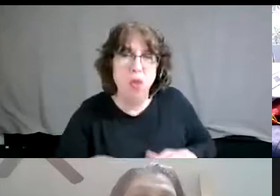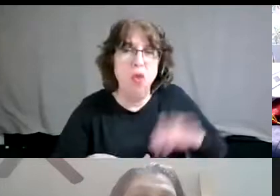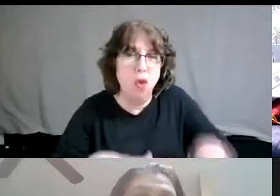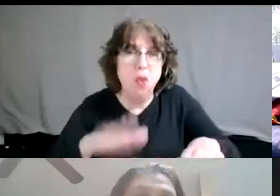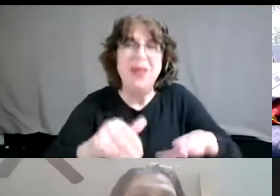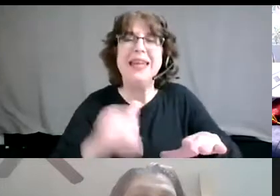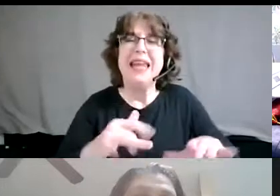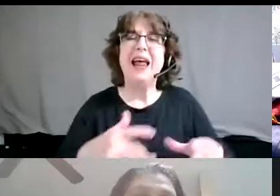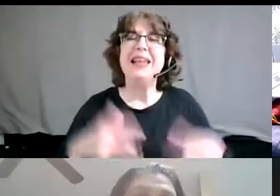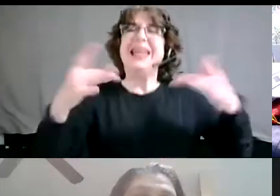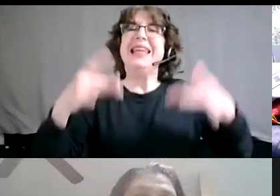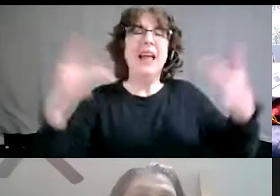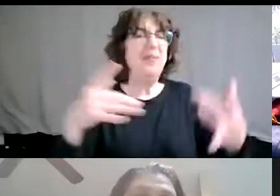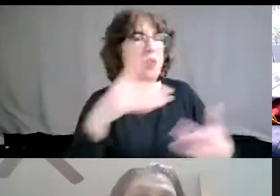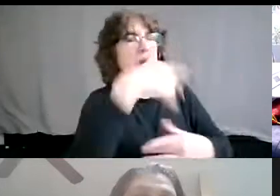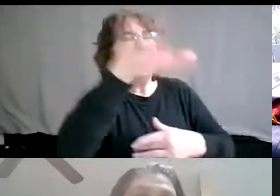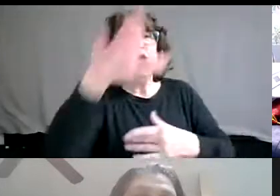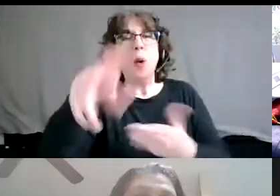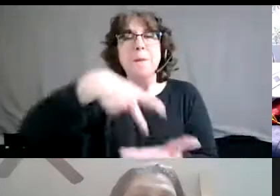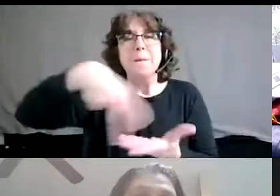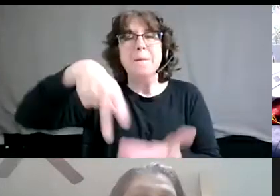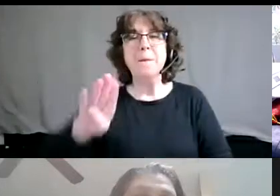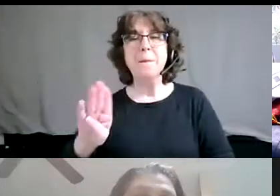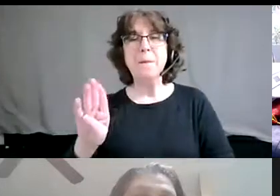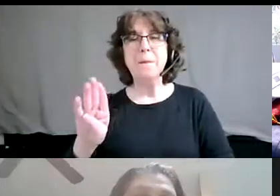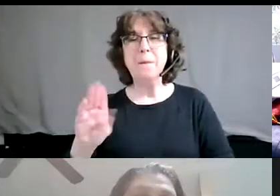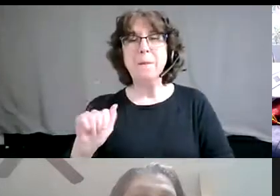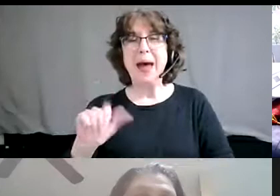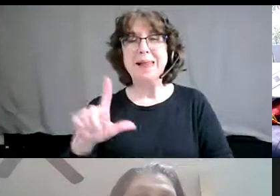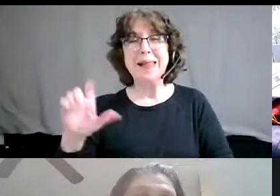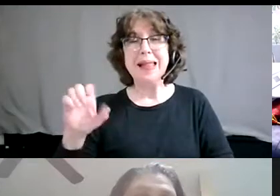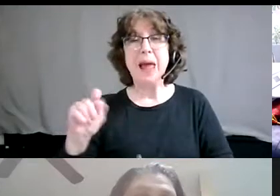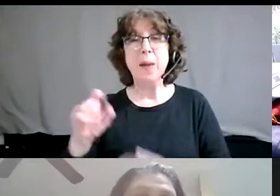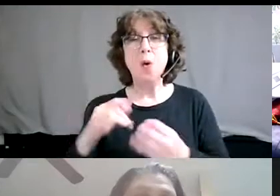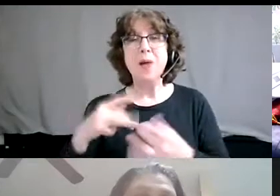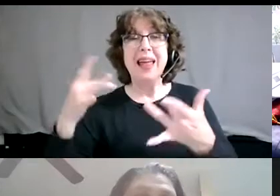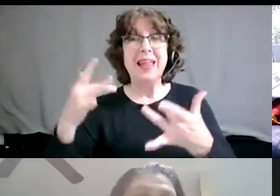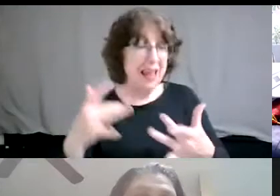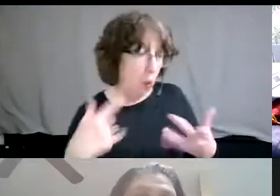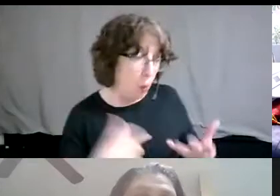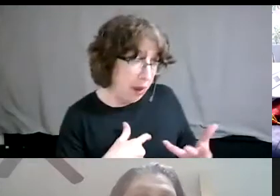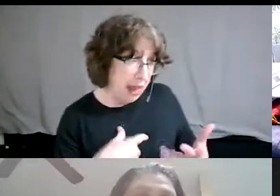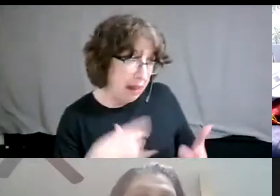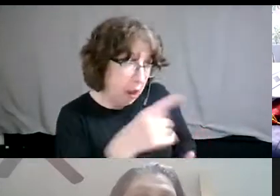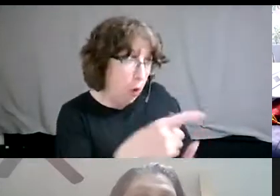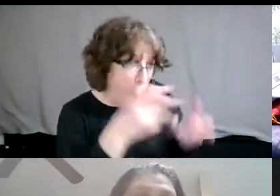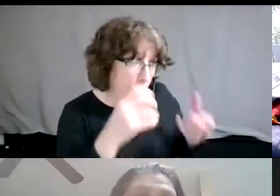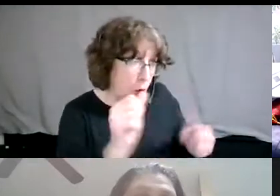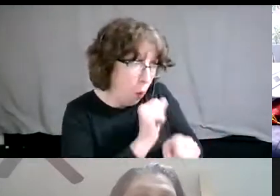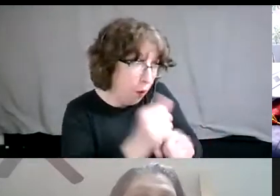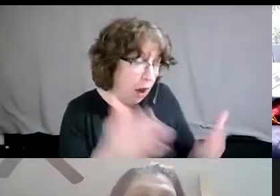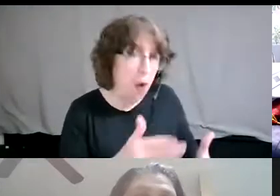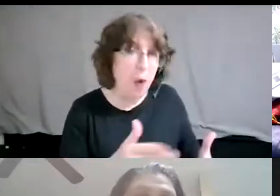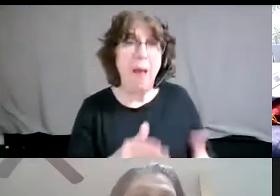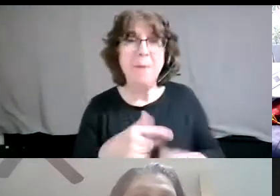ballet classes so you can learn how to do that. And I really hope you do because we really like you working here. And of course the elephant's like,